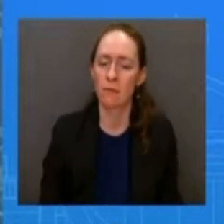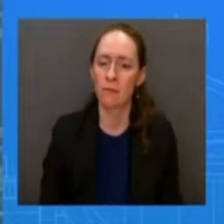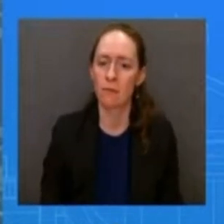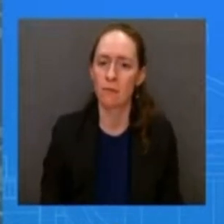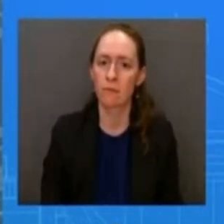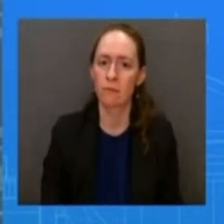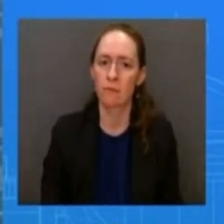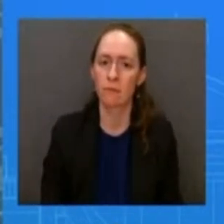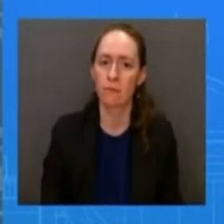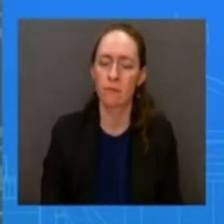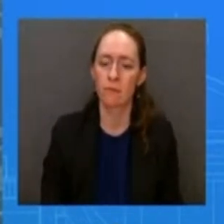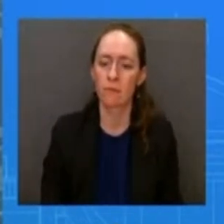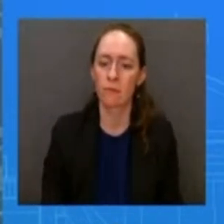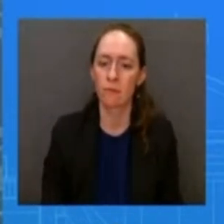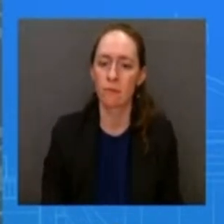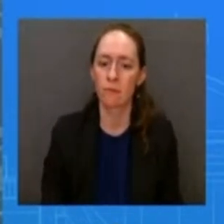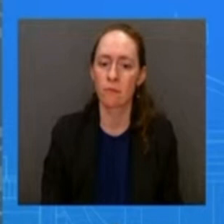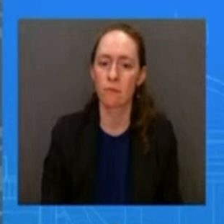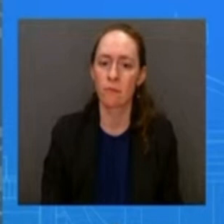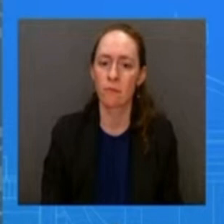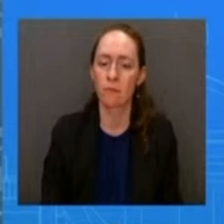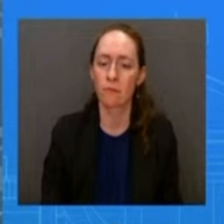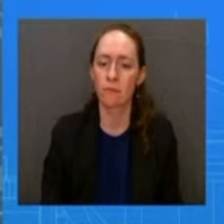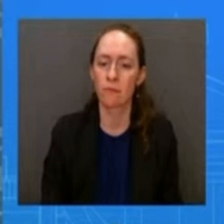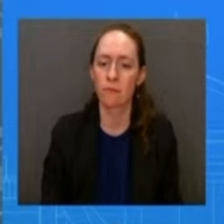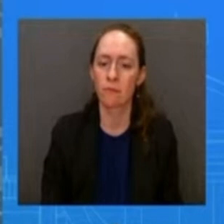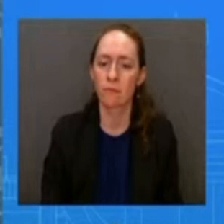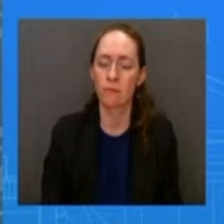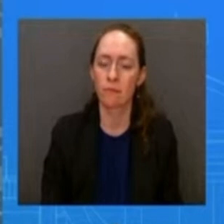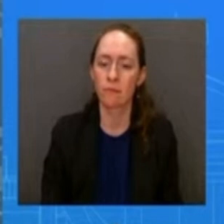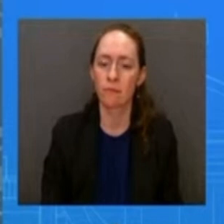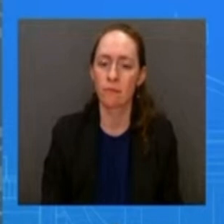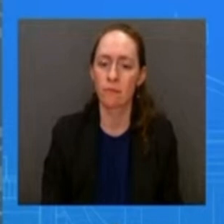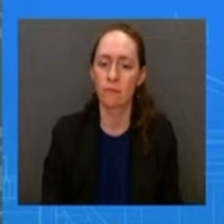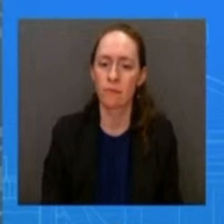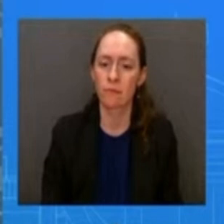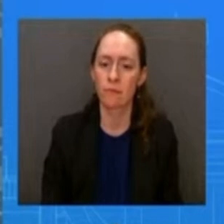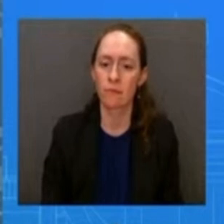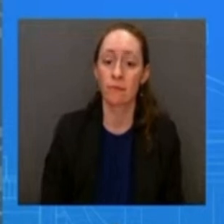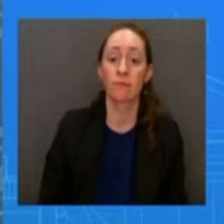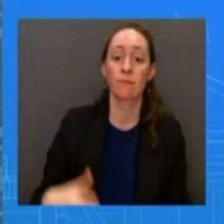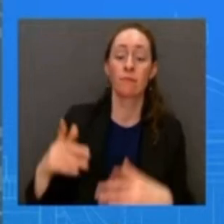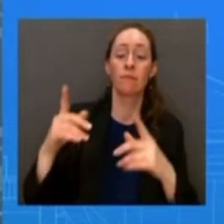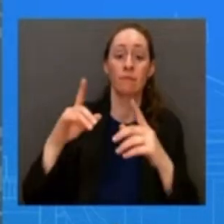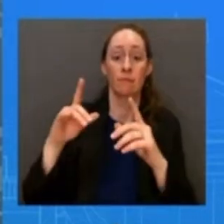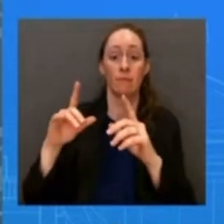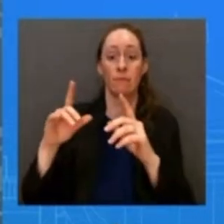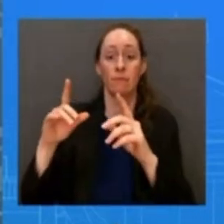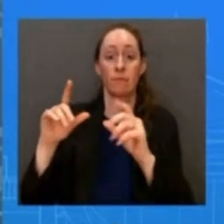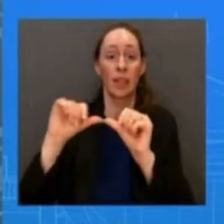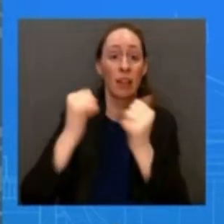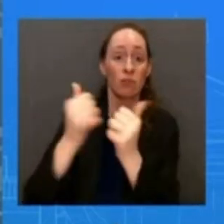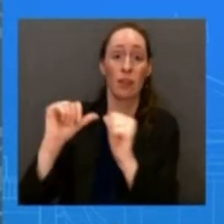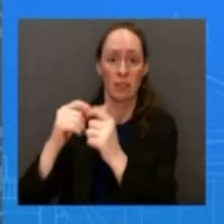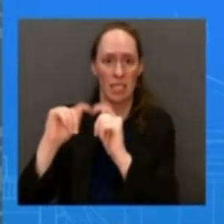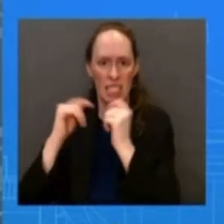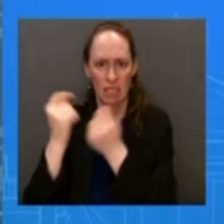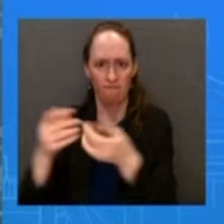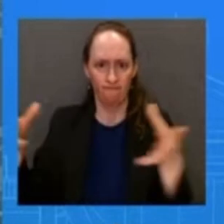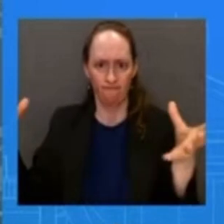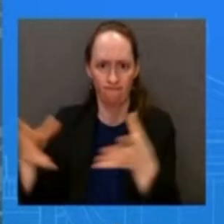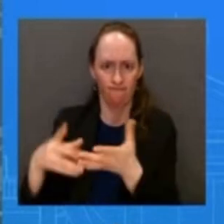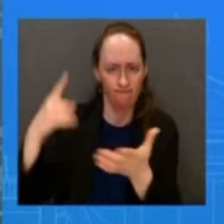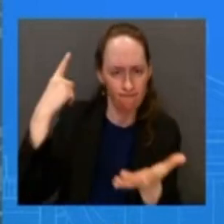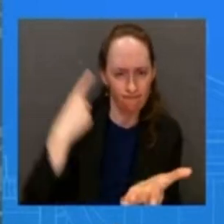uh comes up with its recommendations later on this week will you be releasing those to us or talking to us about them so we will definitely have more to